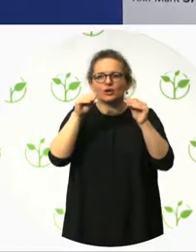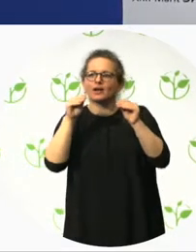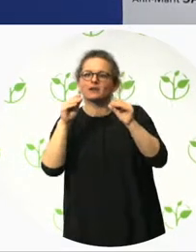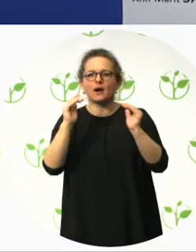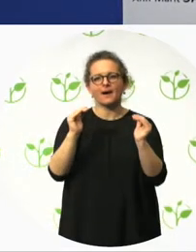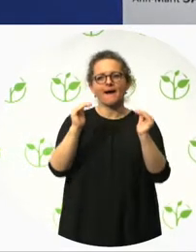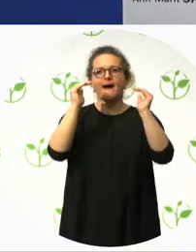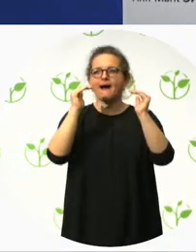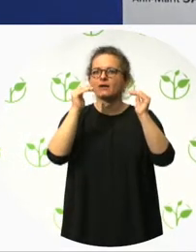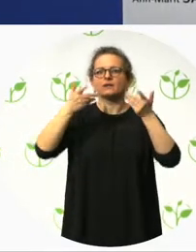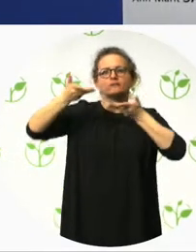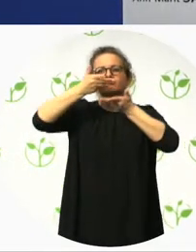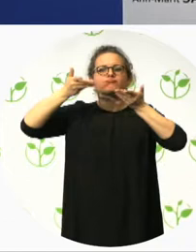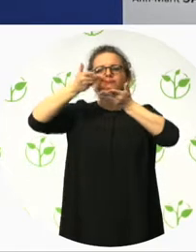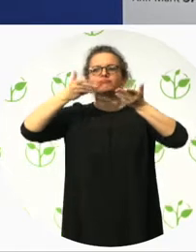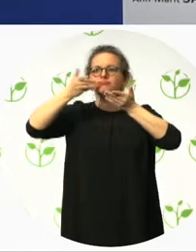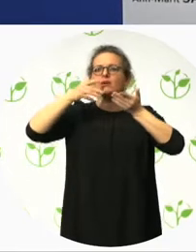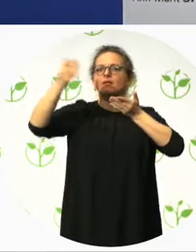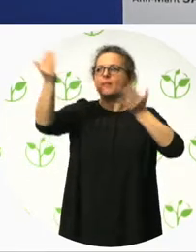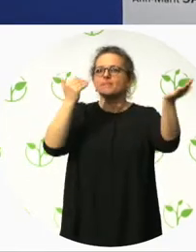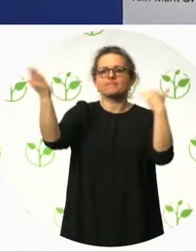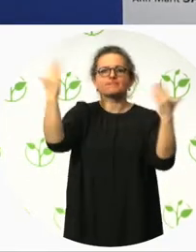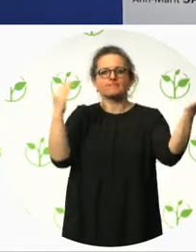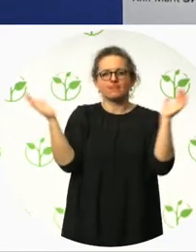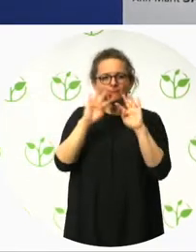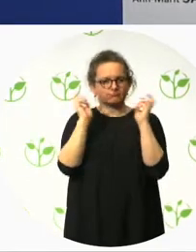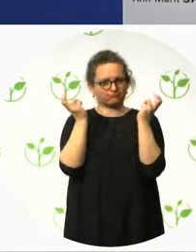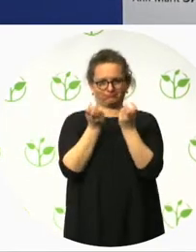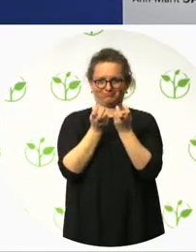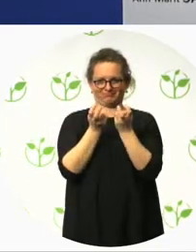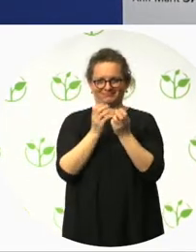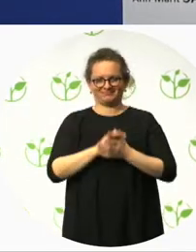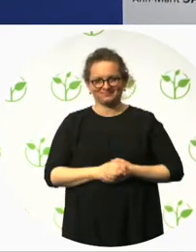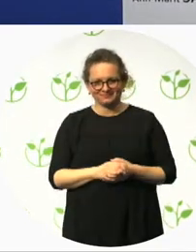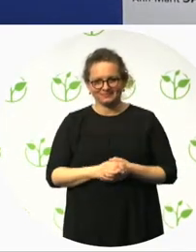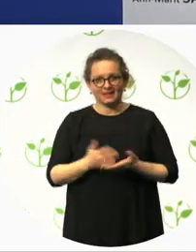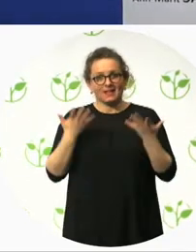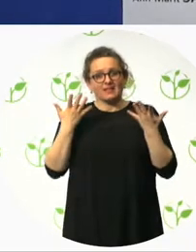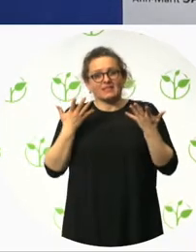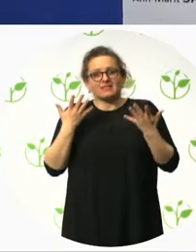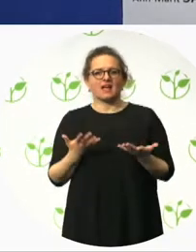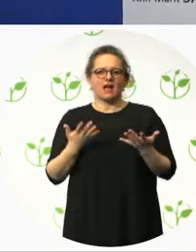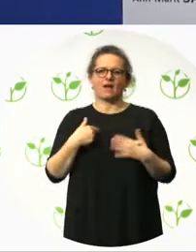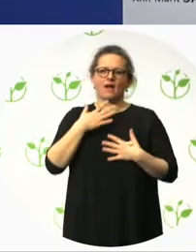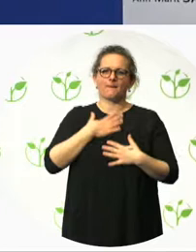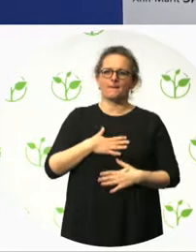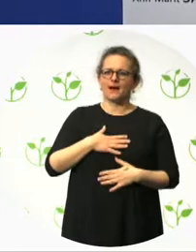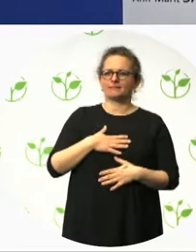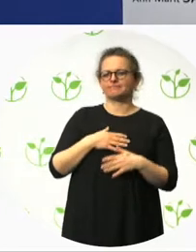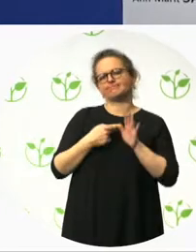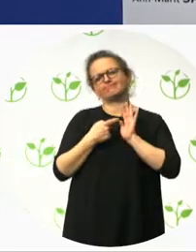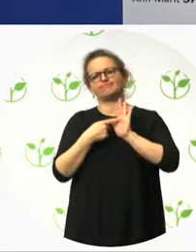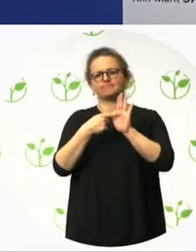website is there for people to follow on. So, on that note, just to give you an overview, some thoughts there on